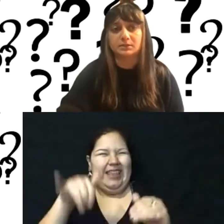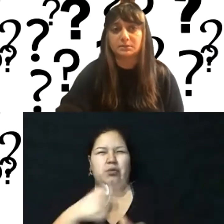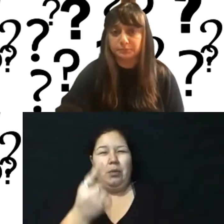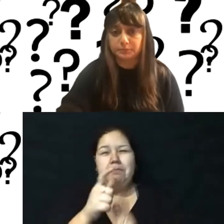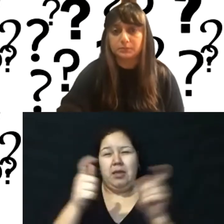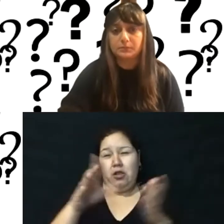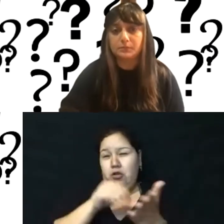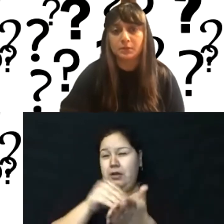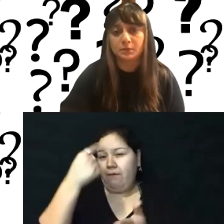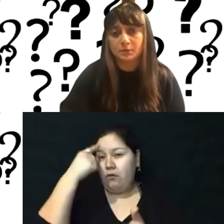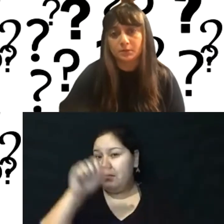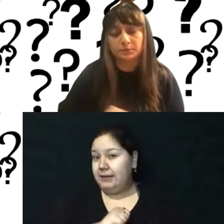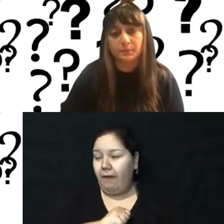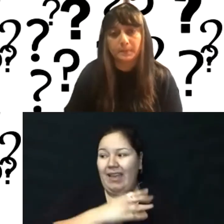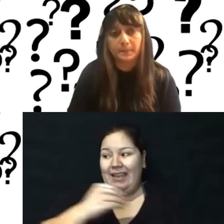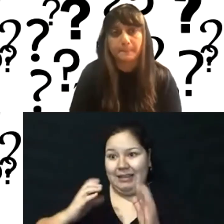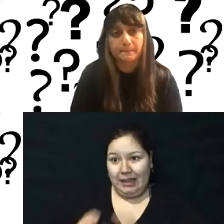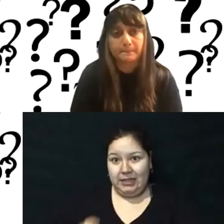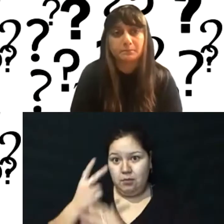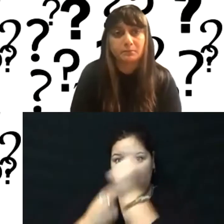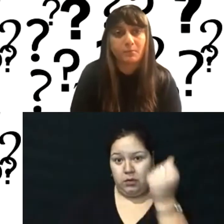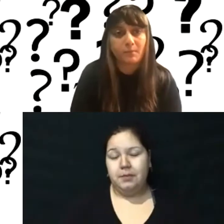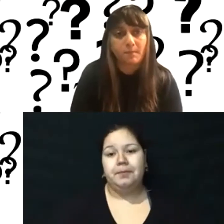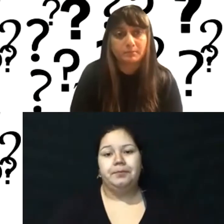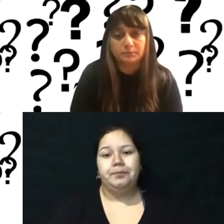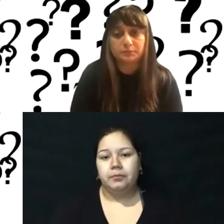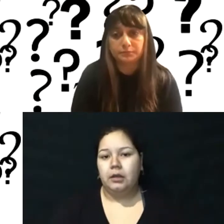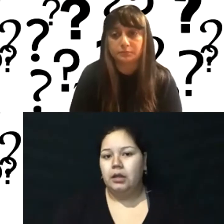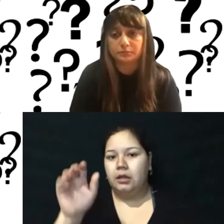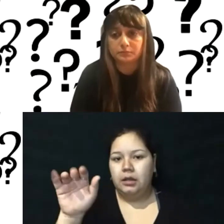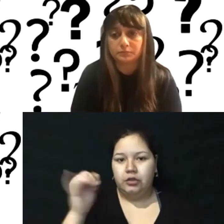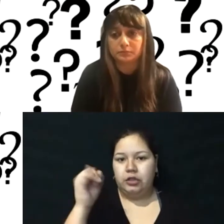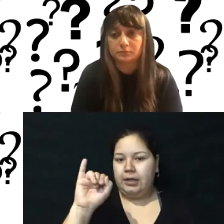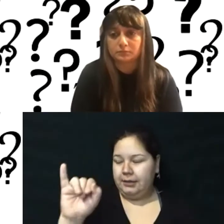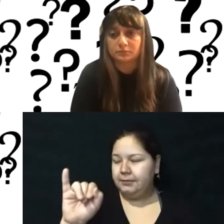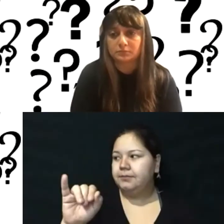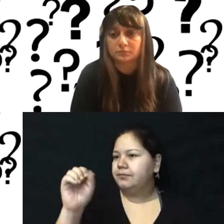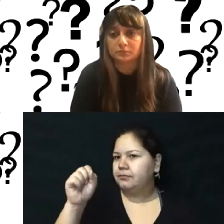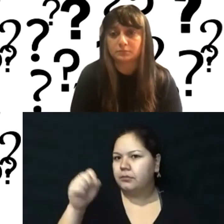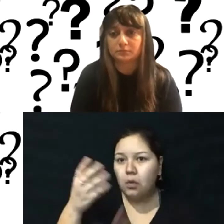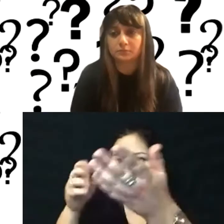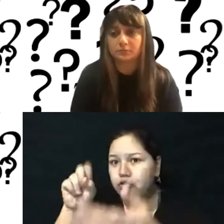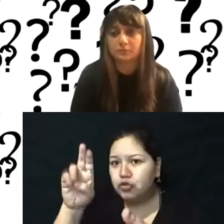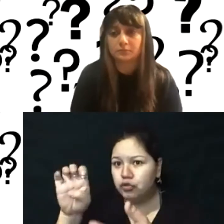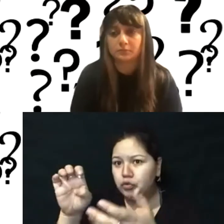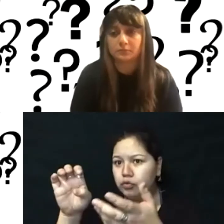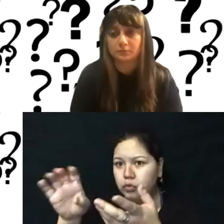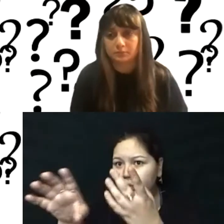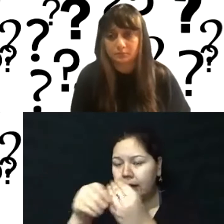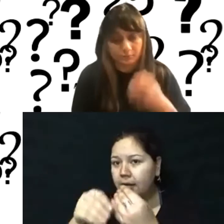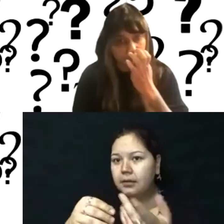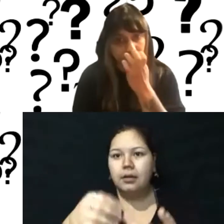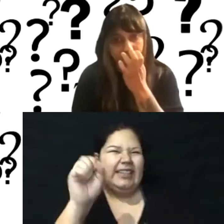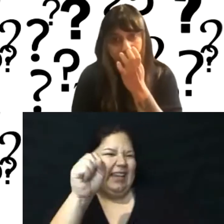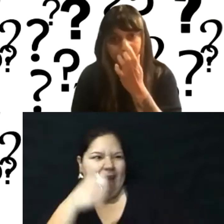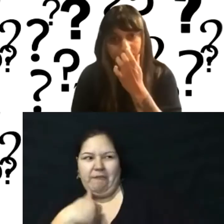clients. Yeah. And it's interesting to see how, I mean, oh, Sue, did you want to move on to the next question? We just got a couple